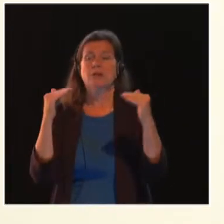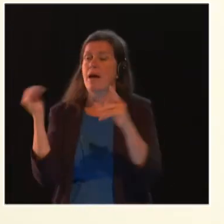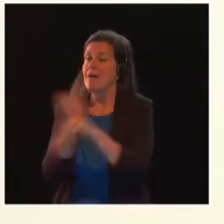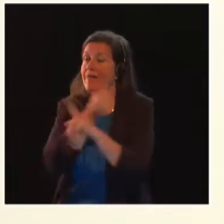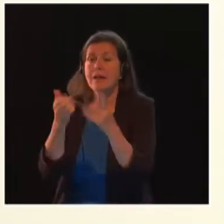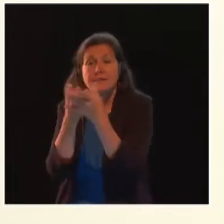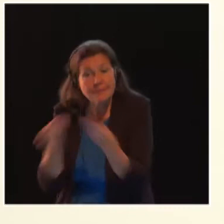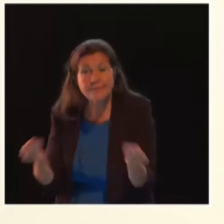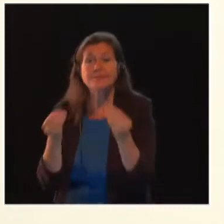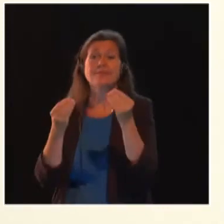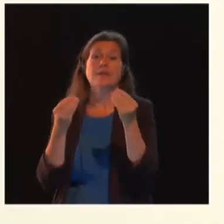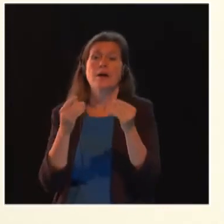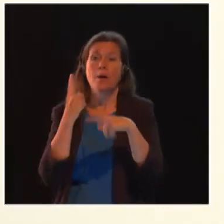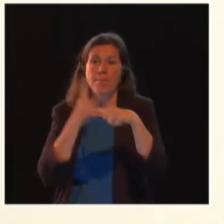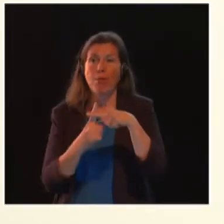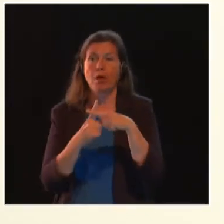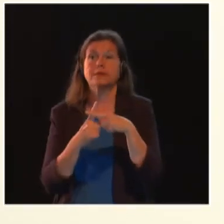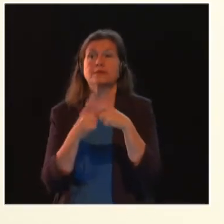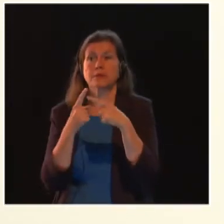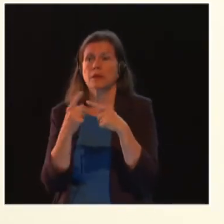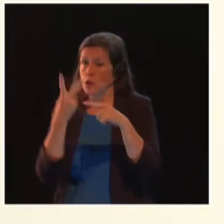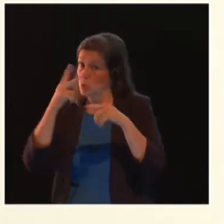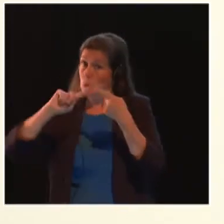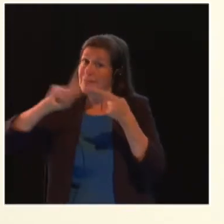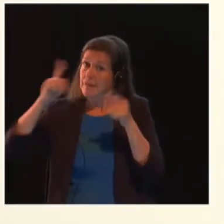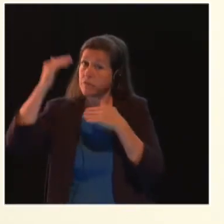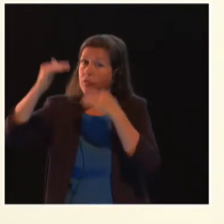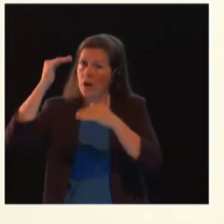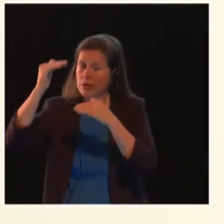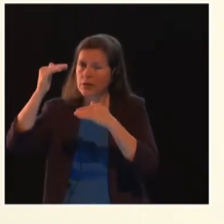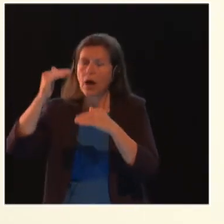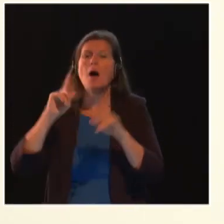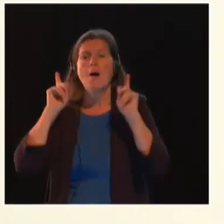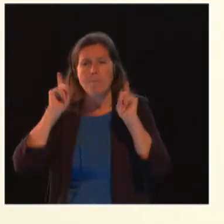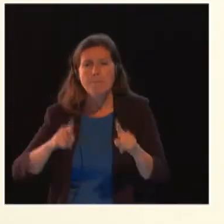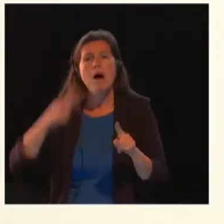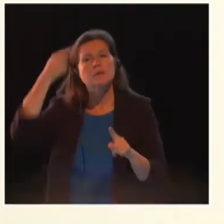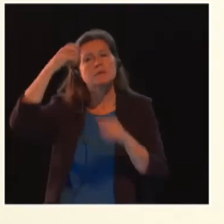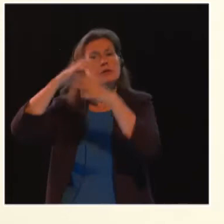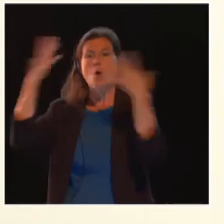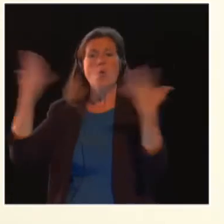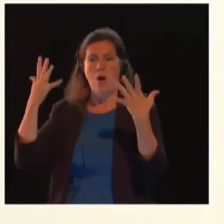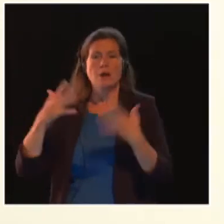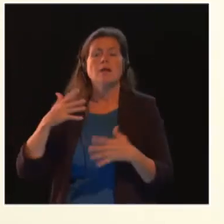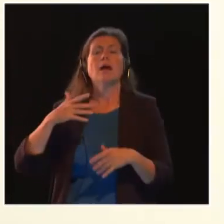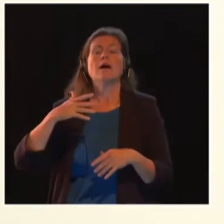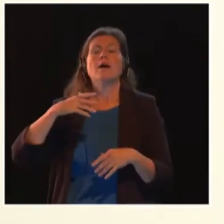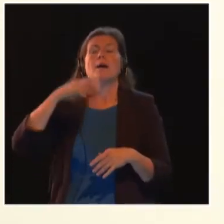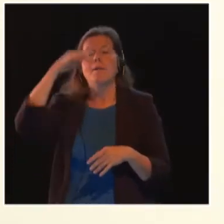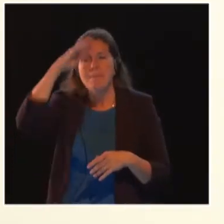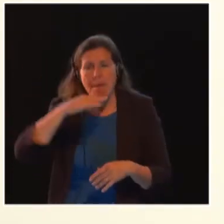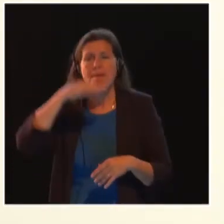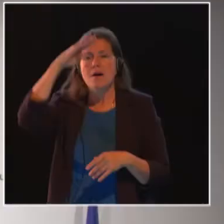against women, I'm making a distinction between the two, we have to deal with patriarchy. And to deal with patriarchy, men